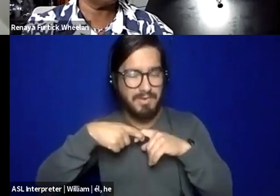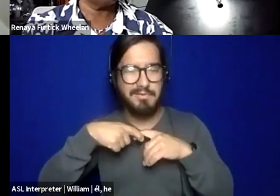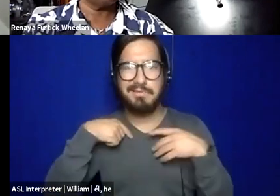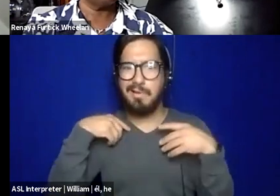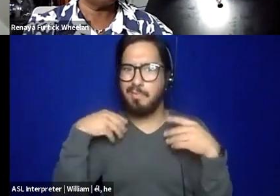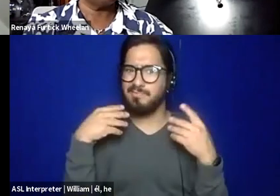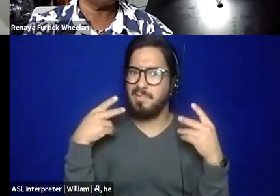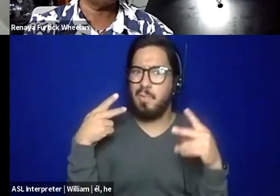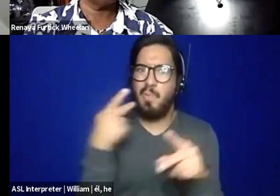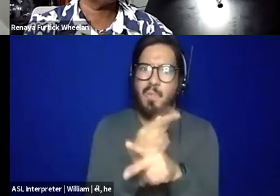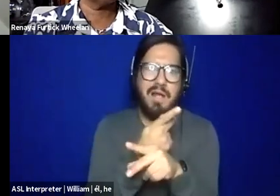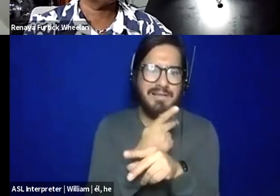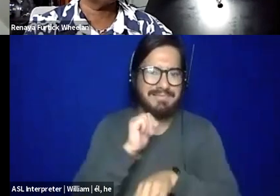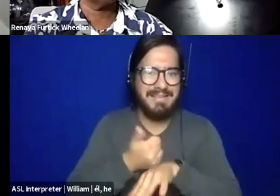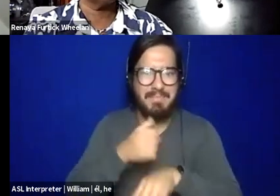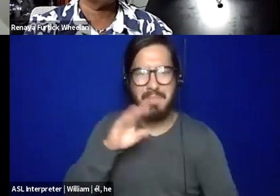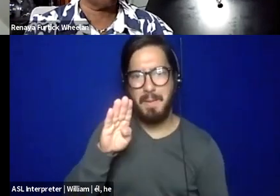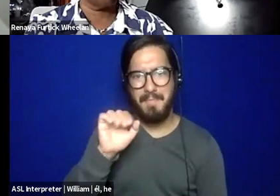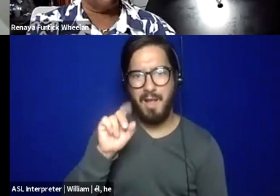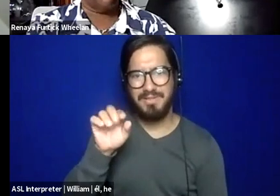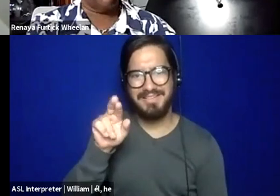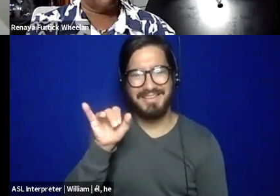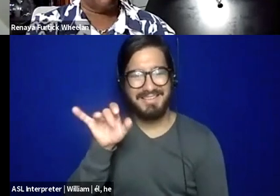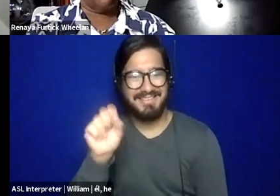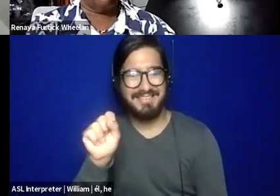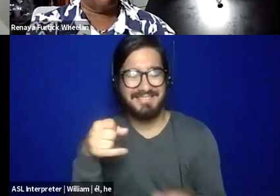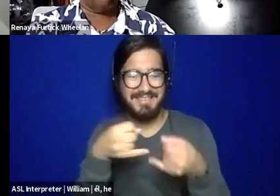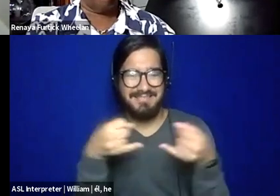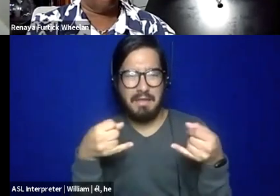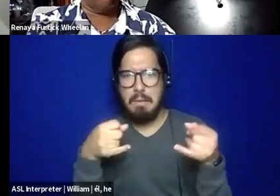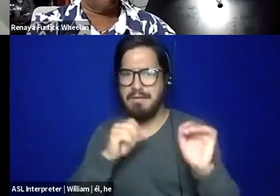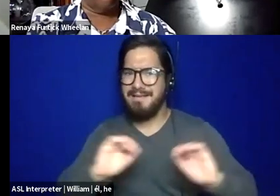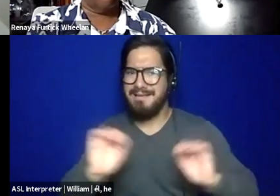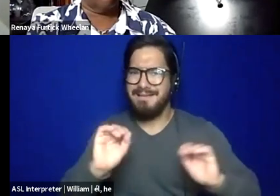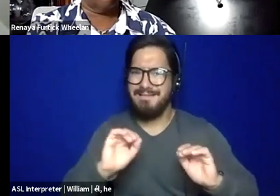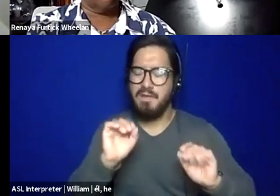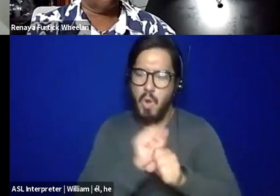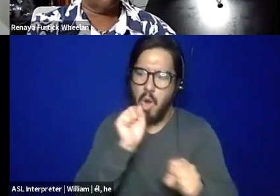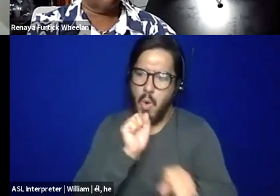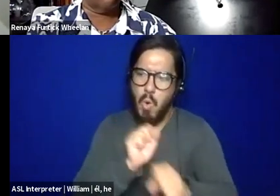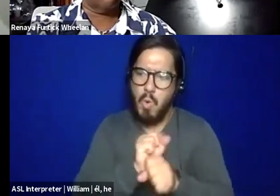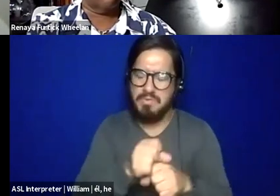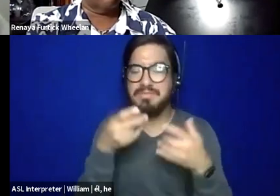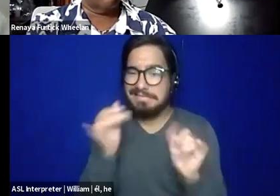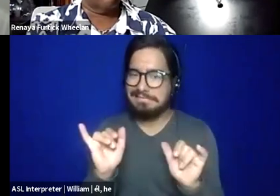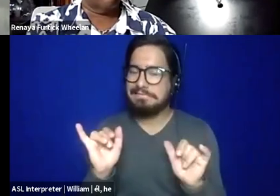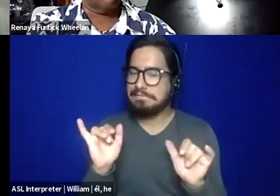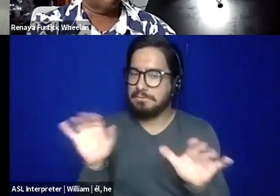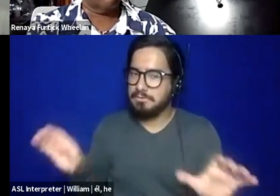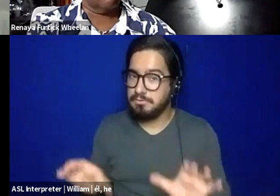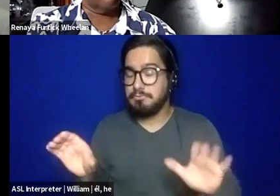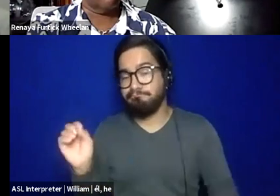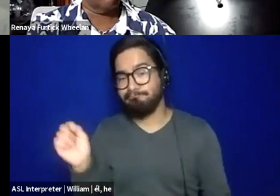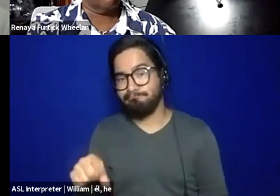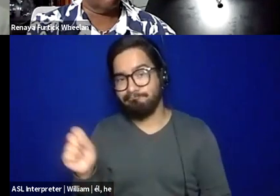that I worked all the time. It was always work, work, work. Um, it still kind of is because I, I feel like, you know, when I